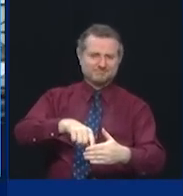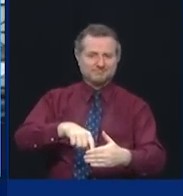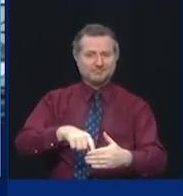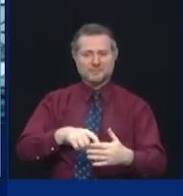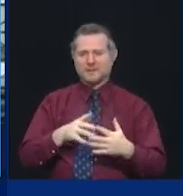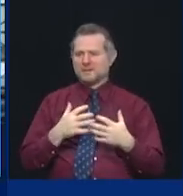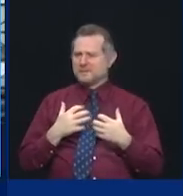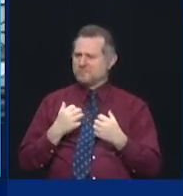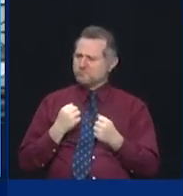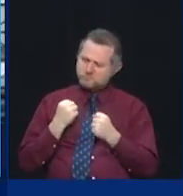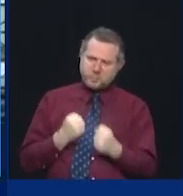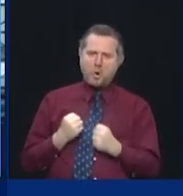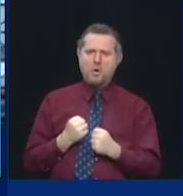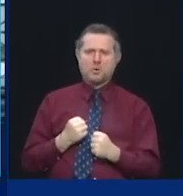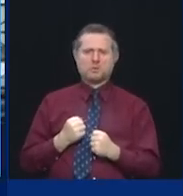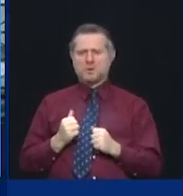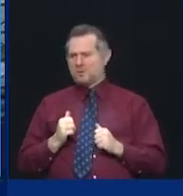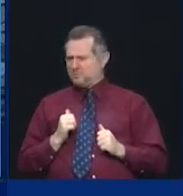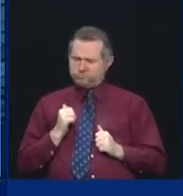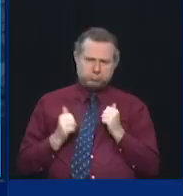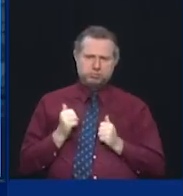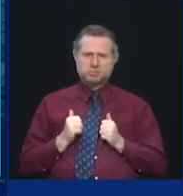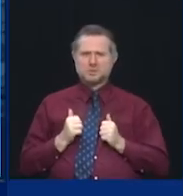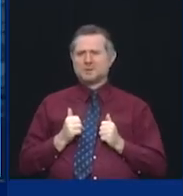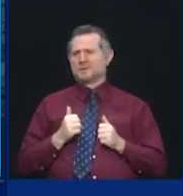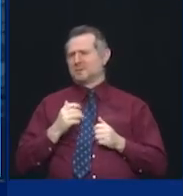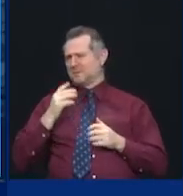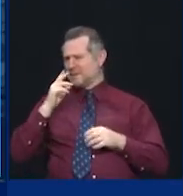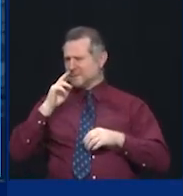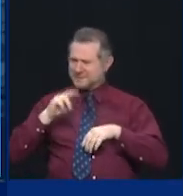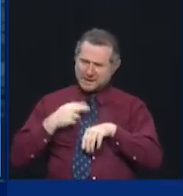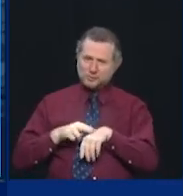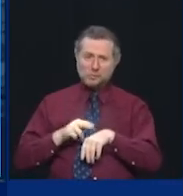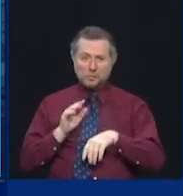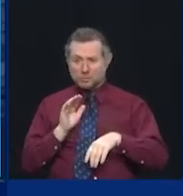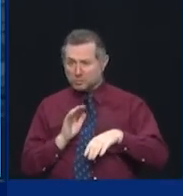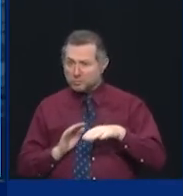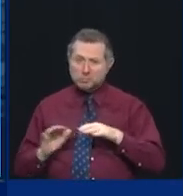a nationally competitive convention center. And it was.